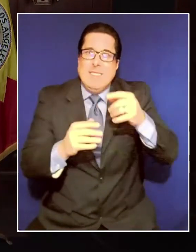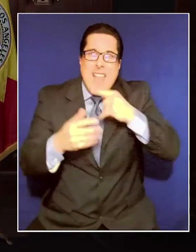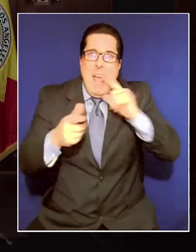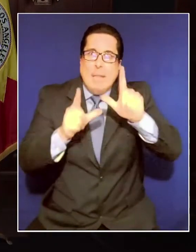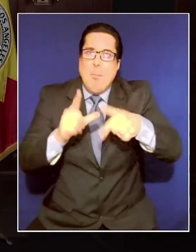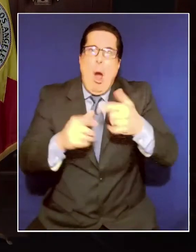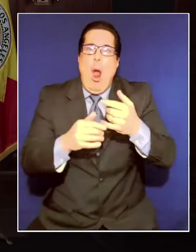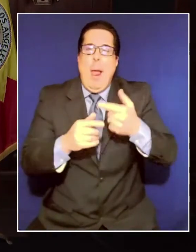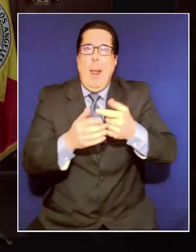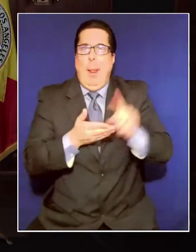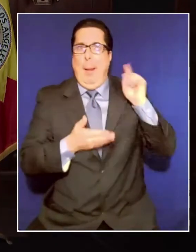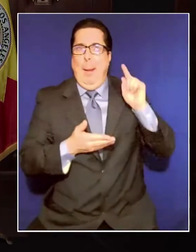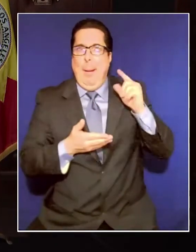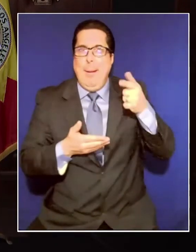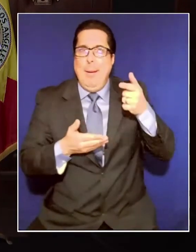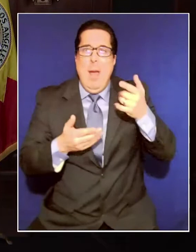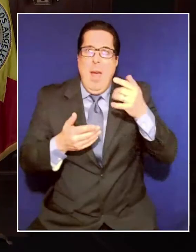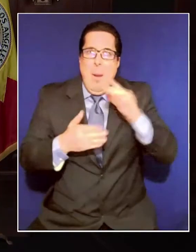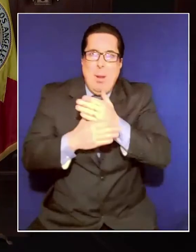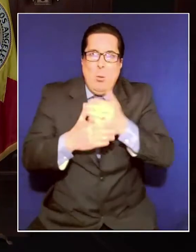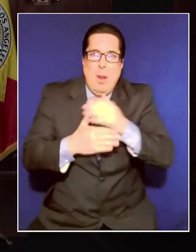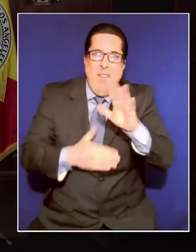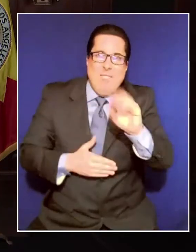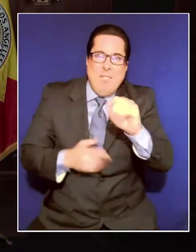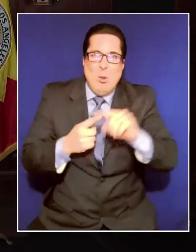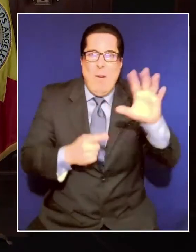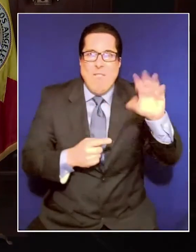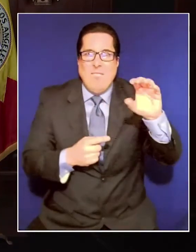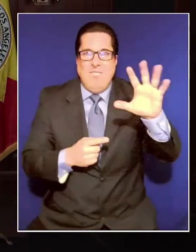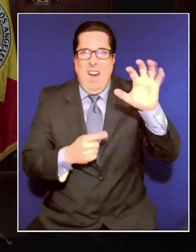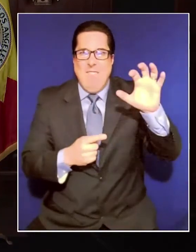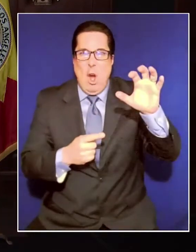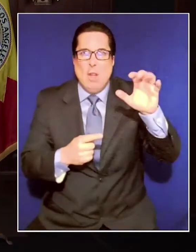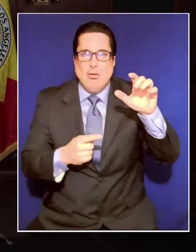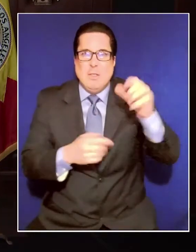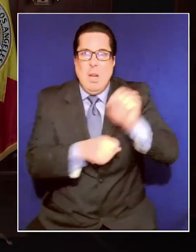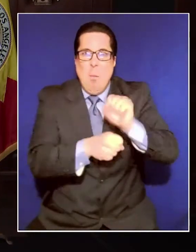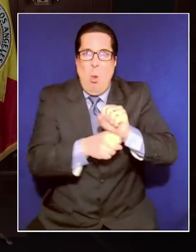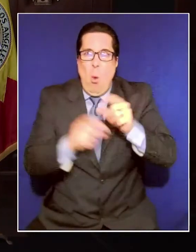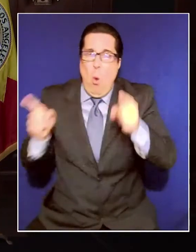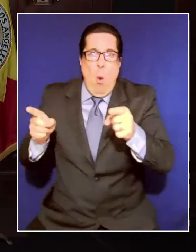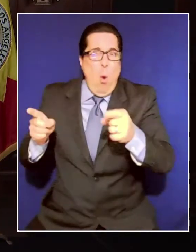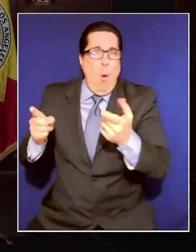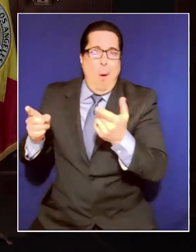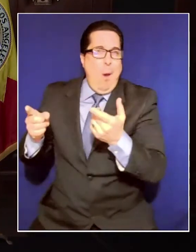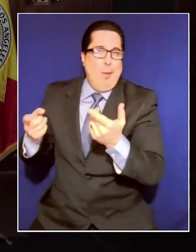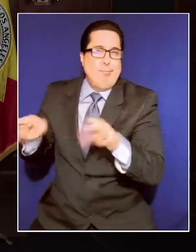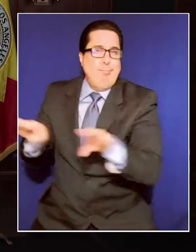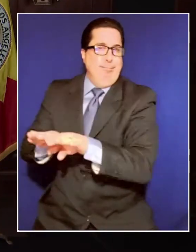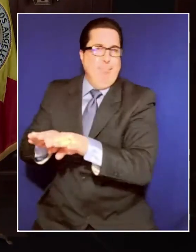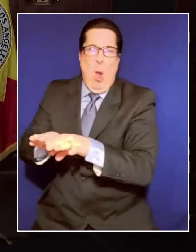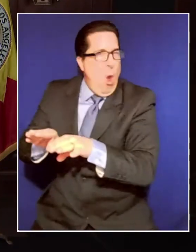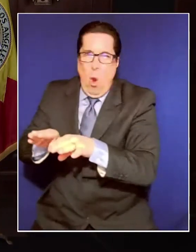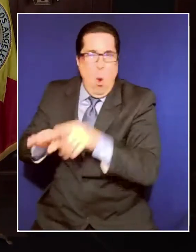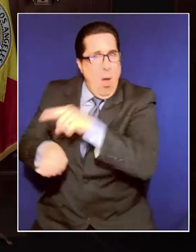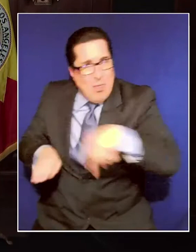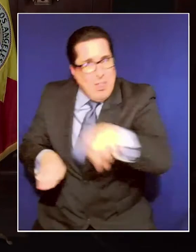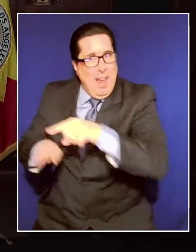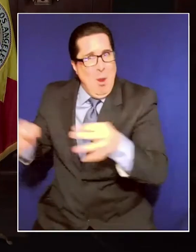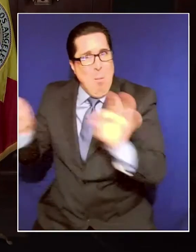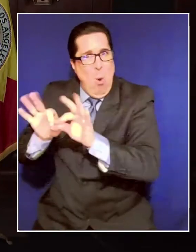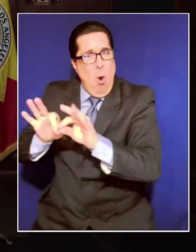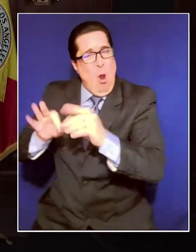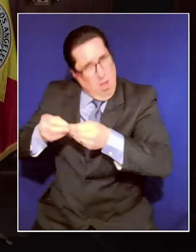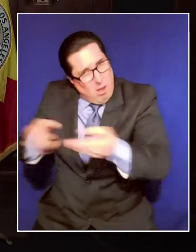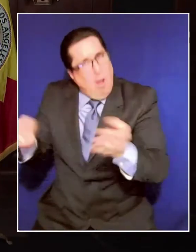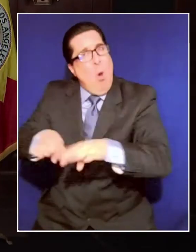with between 50 and 500 employees because they count too. to get this critical relief to working families